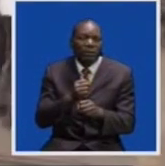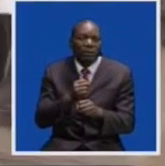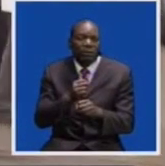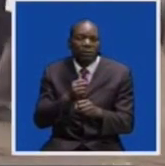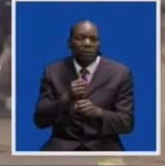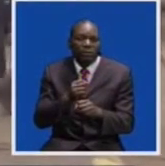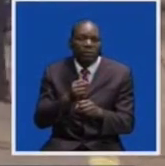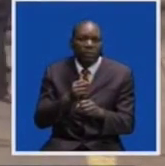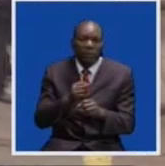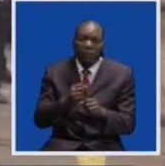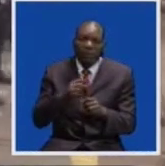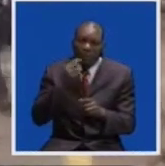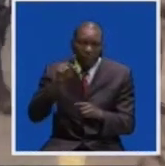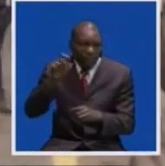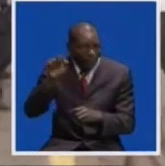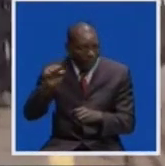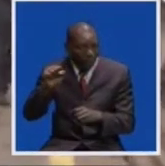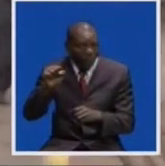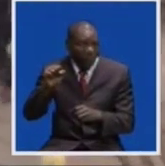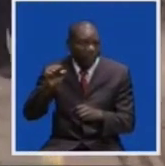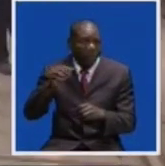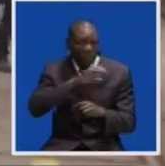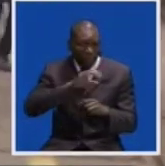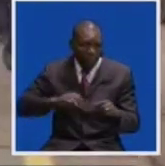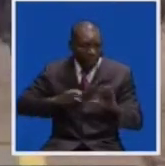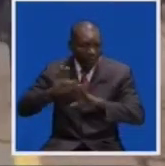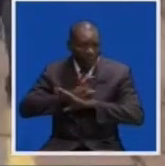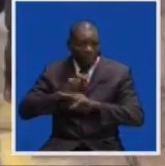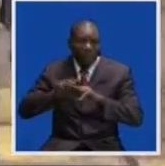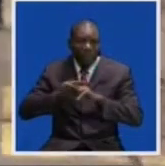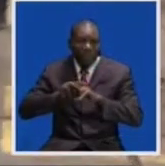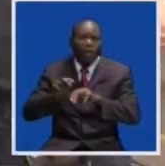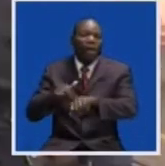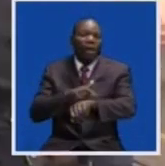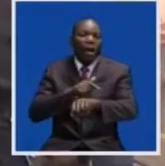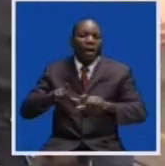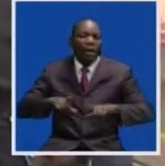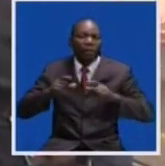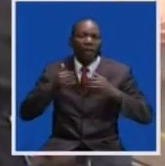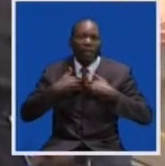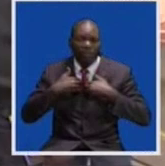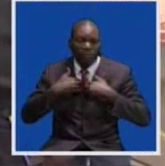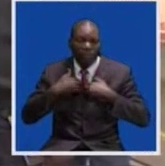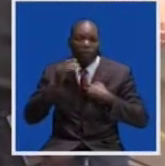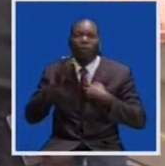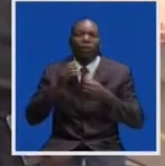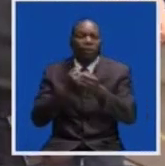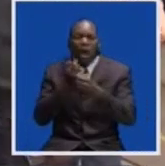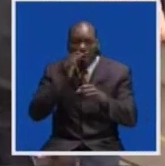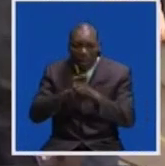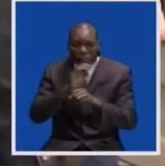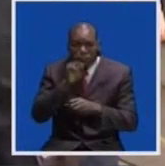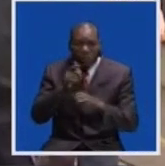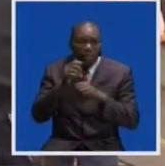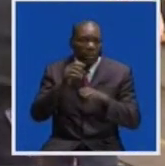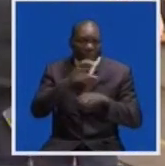And Mr. Chomba said Zambia Reyes still had a long lifespan and pledged its support to ensure that the company